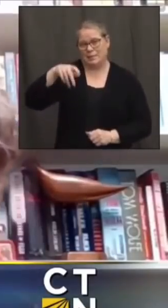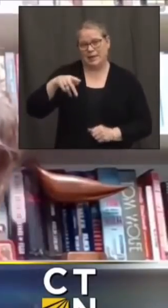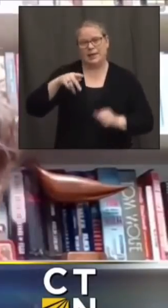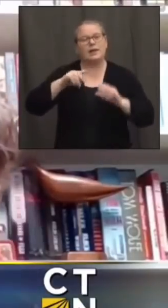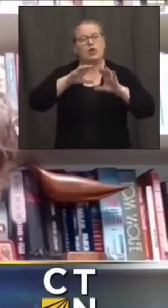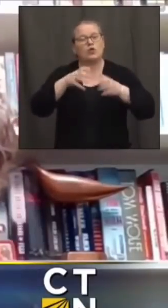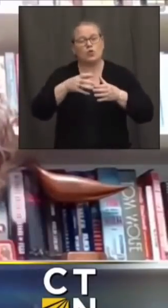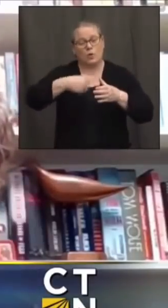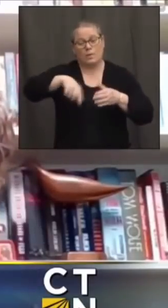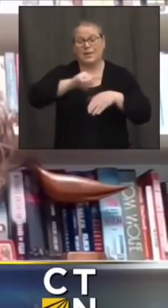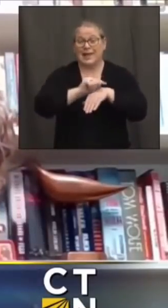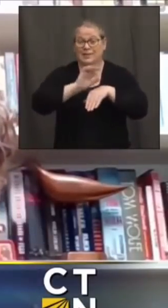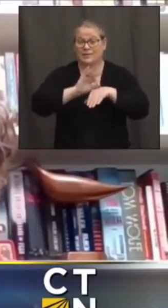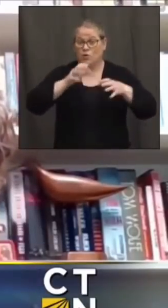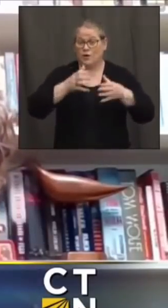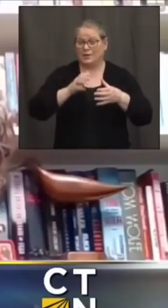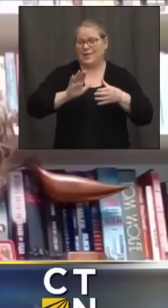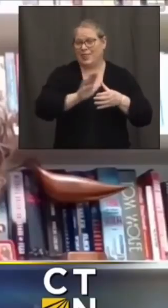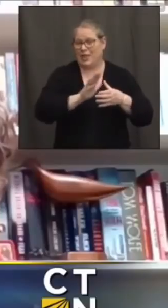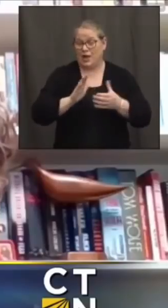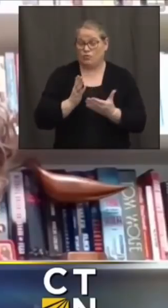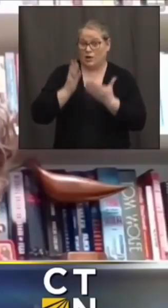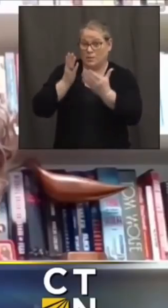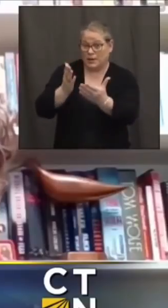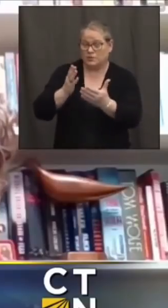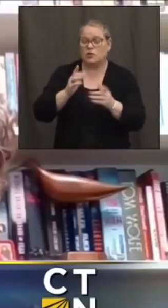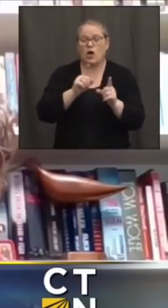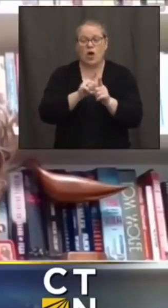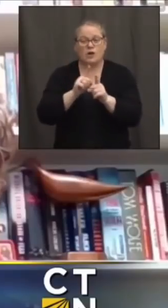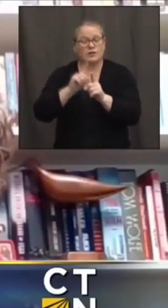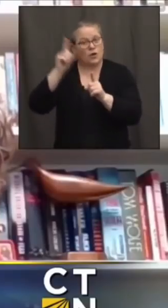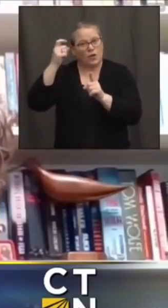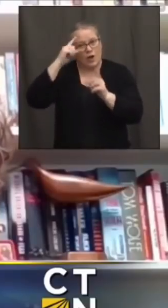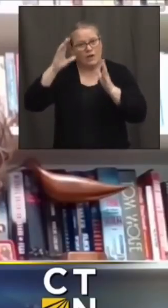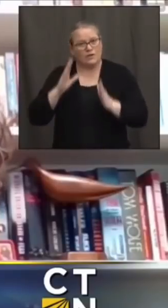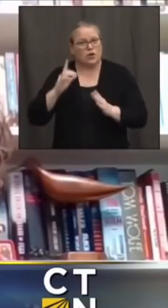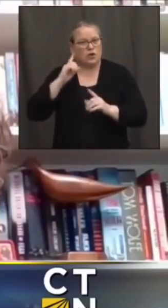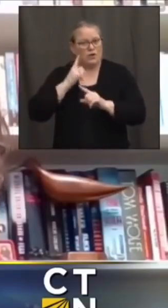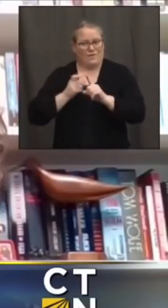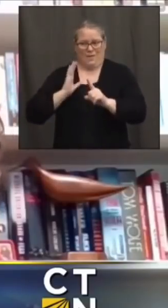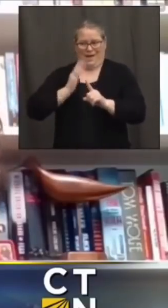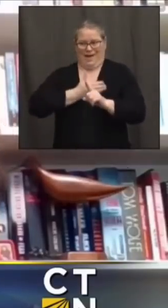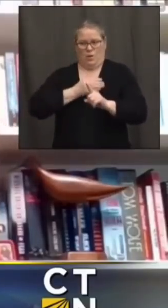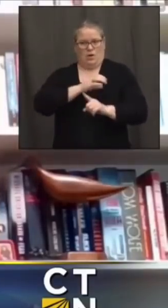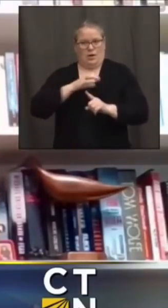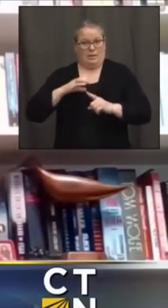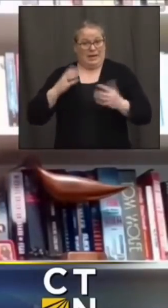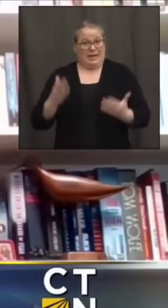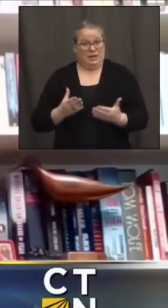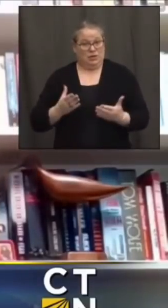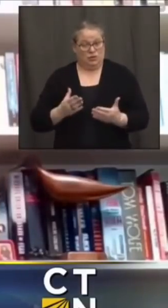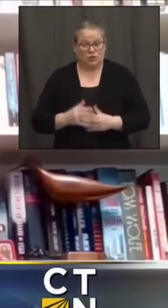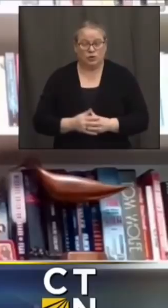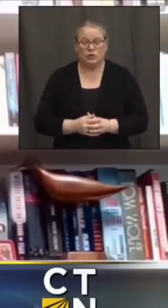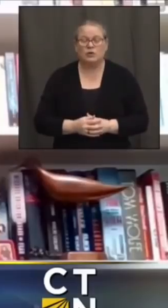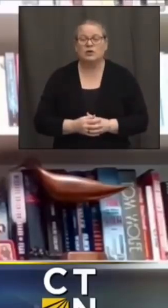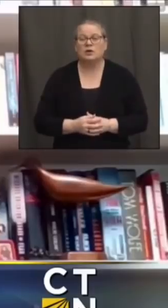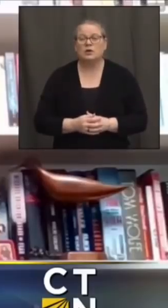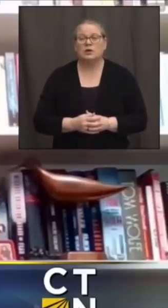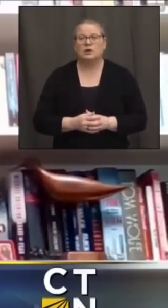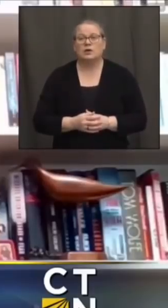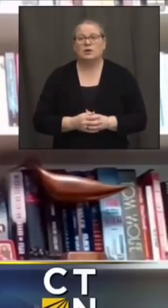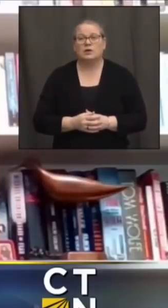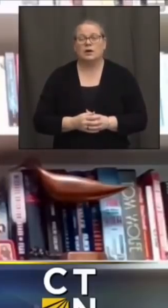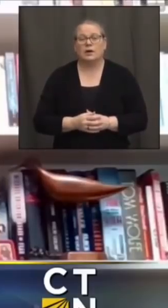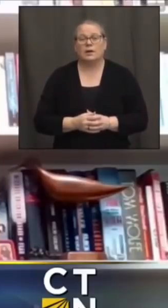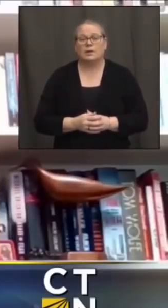recommendations and also what the governor heard from our allocation subcommittee here and that is to look at the risk